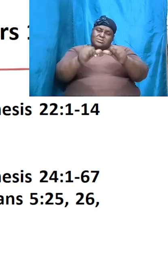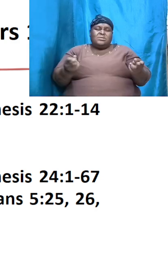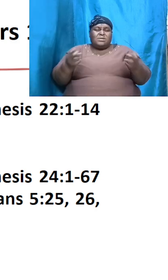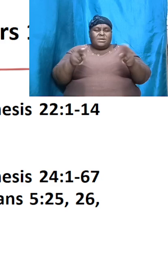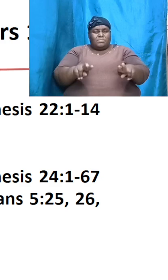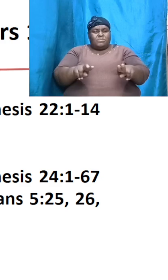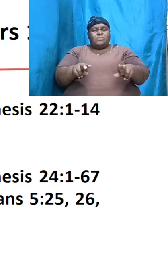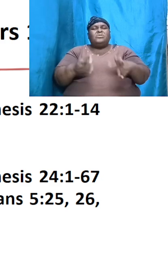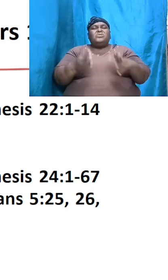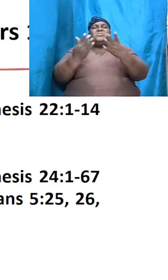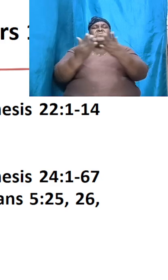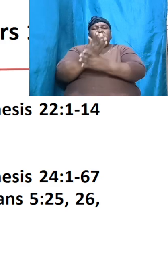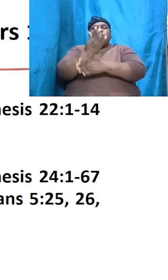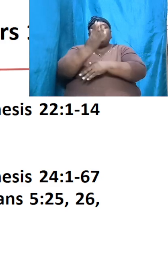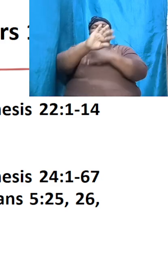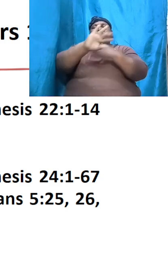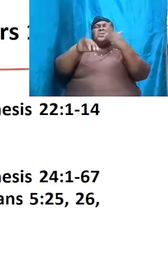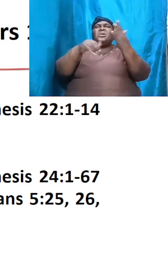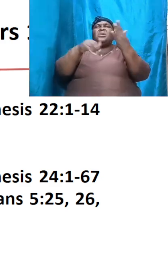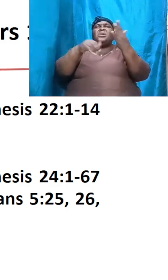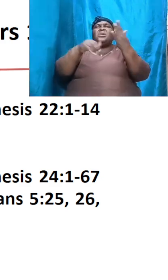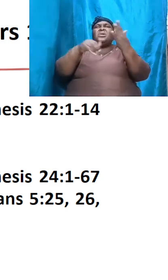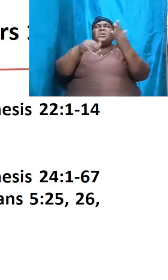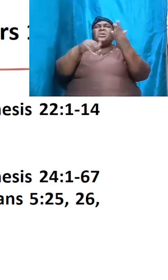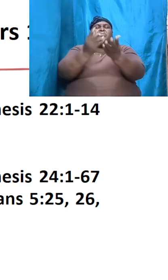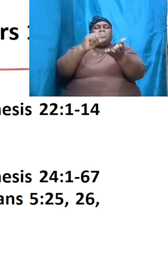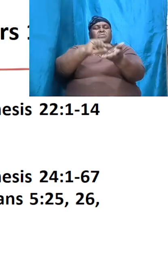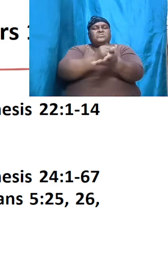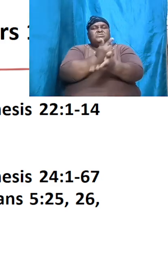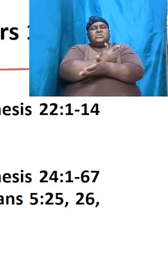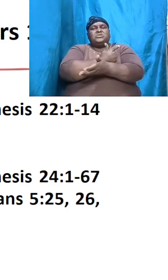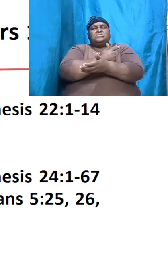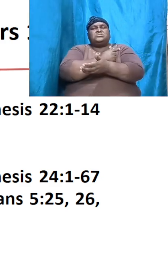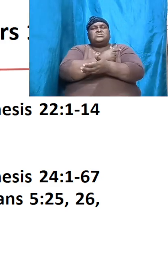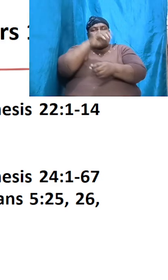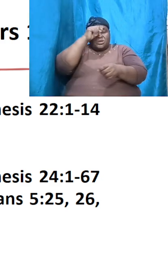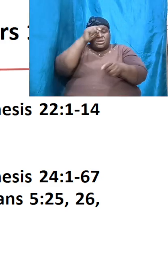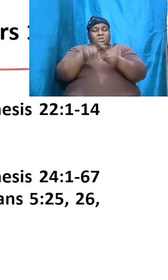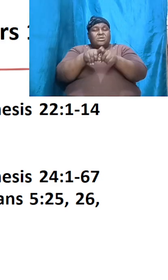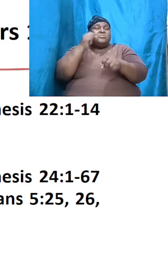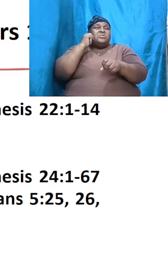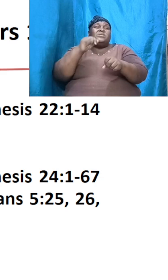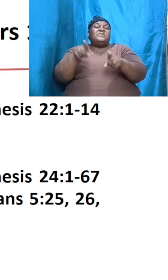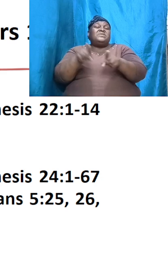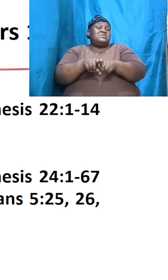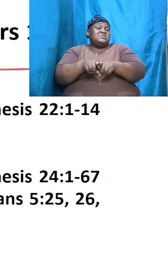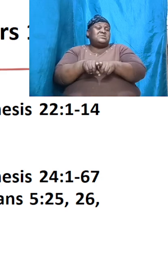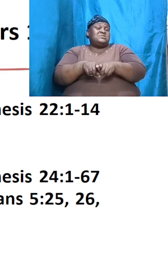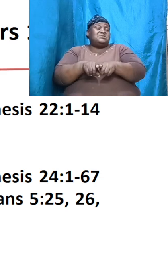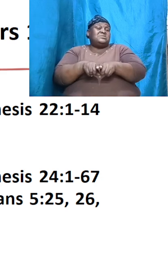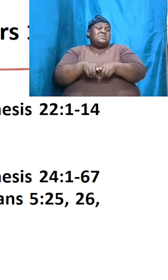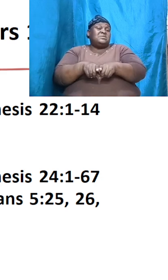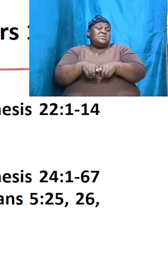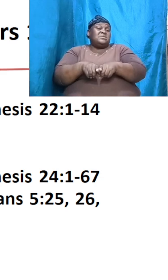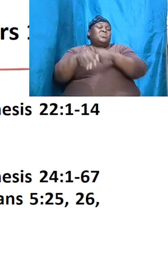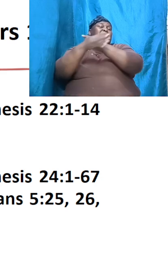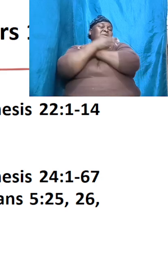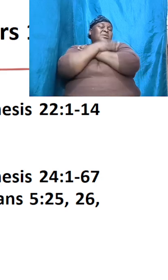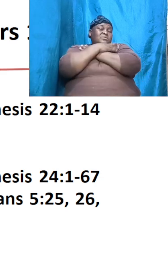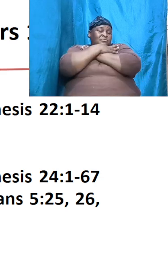throughout the entire book of Genesis brothers and sisters we can rest assured